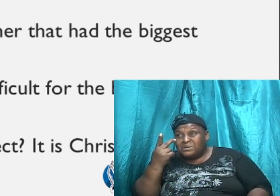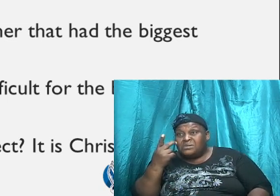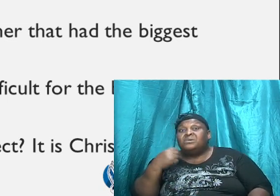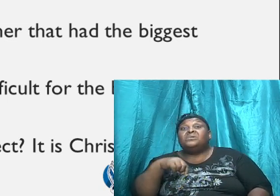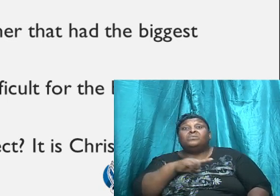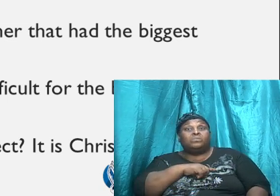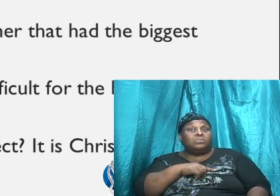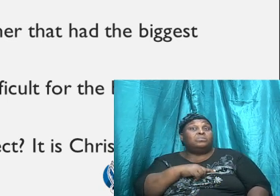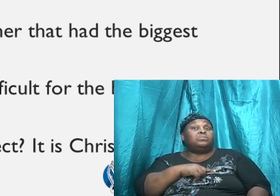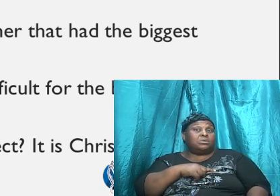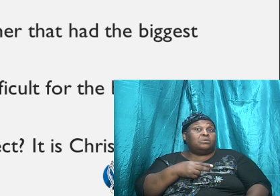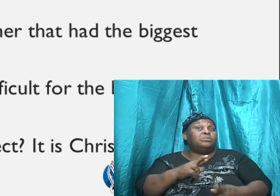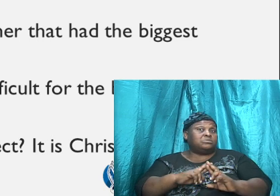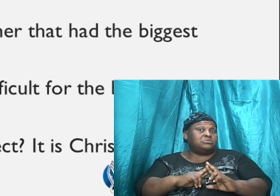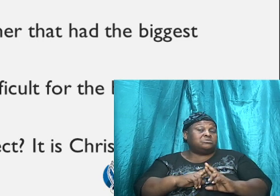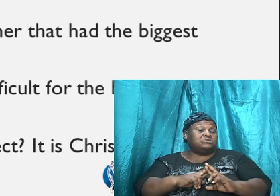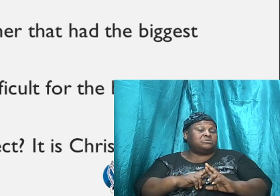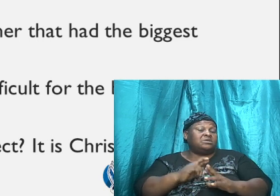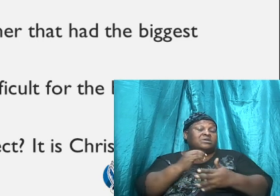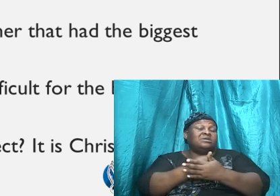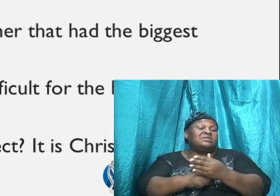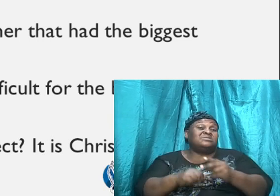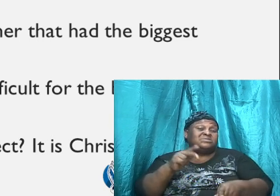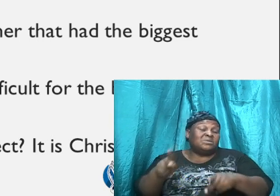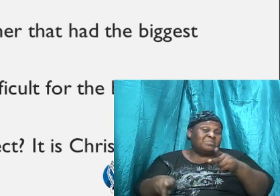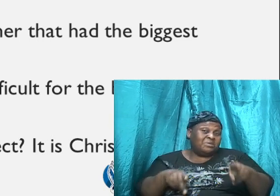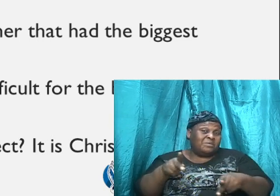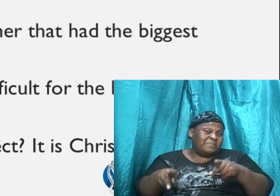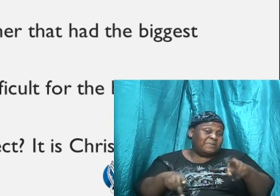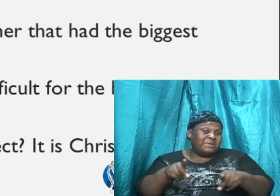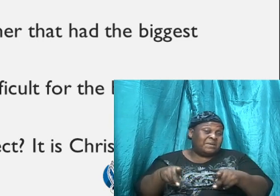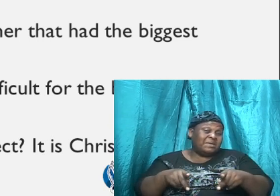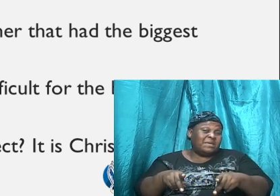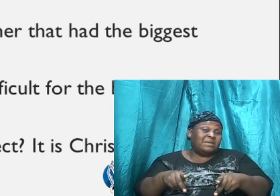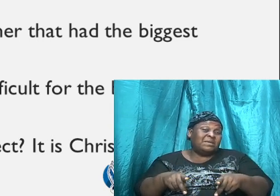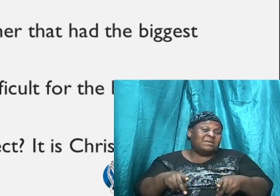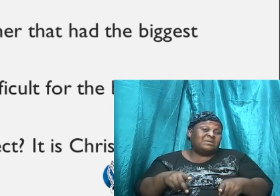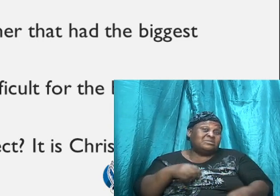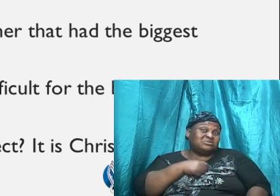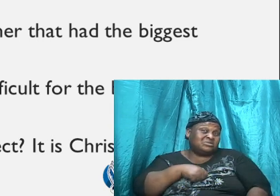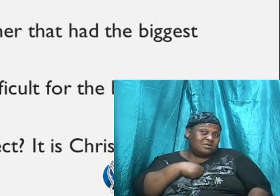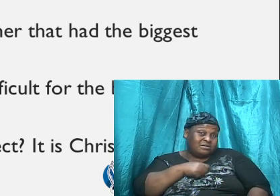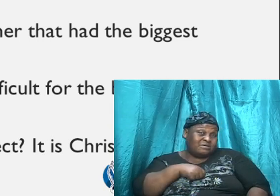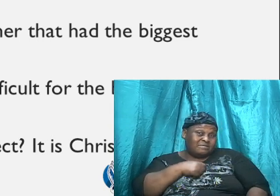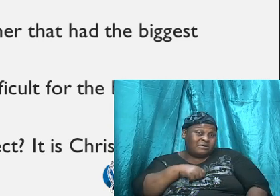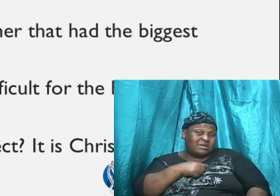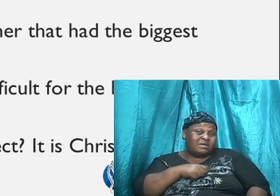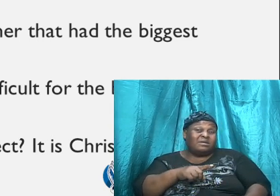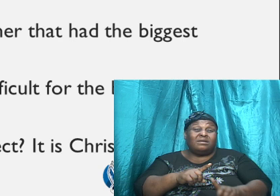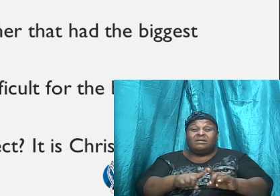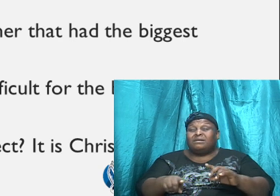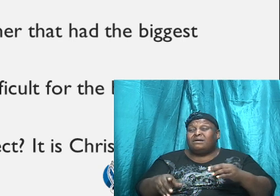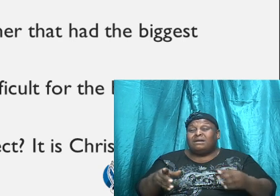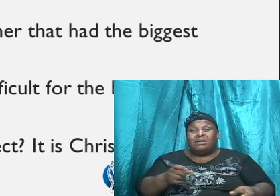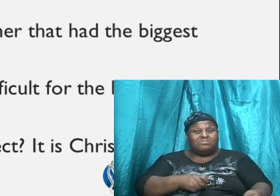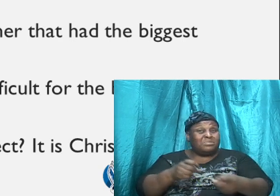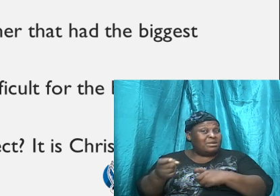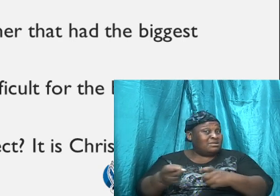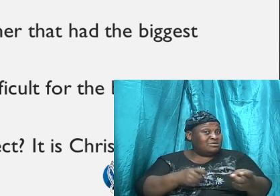and some folks, and some folks, regrettably, can't manage this,